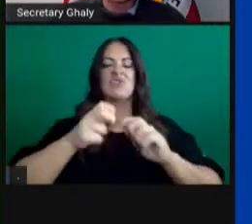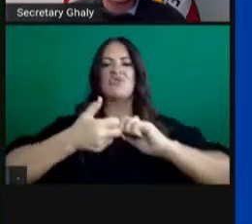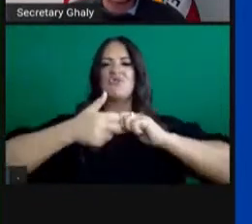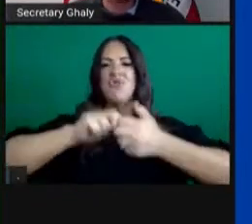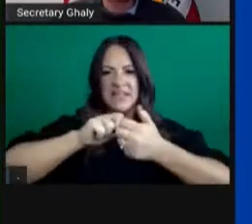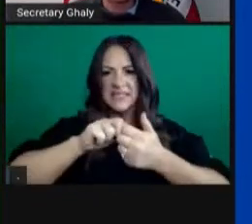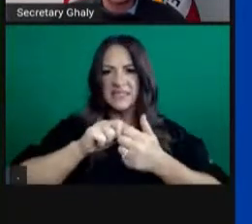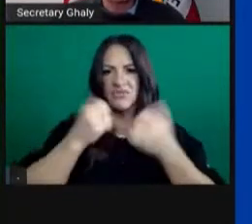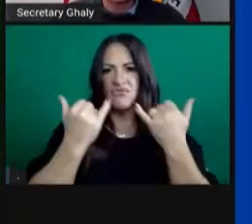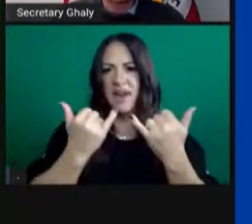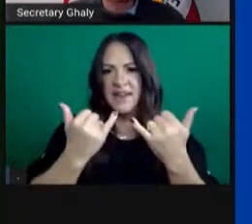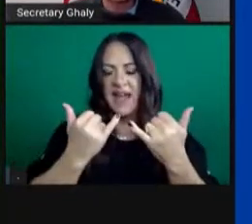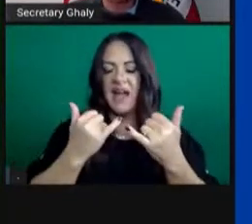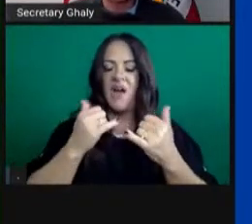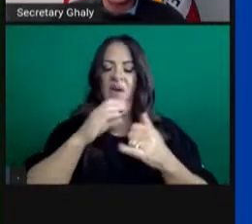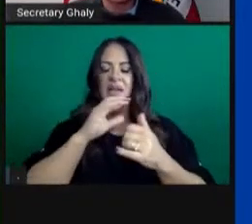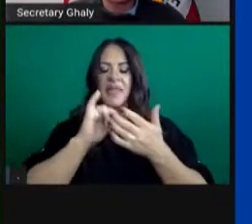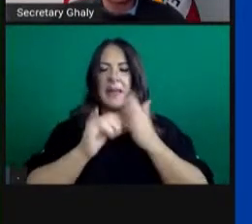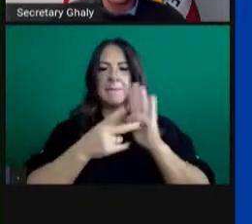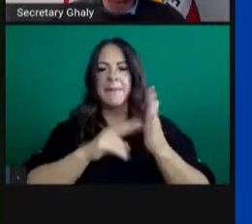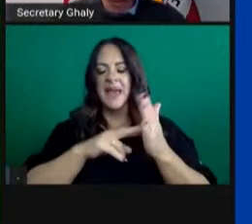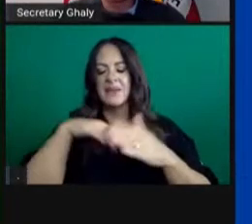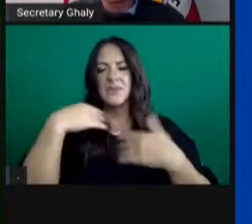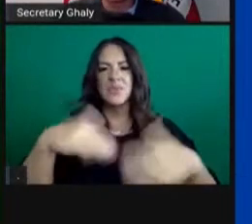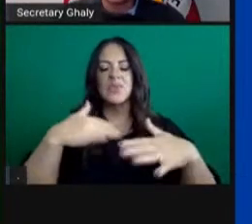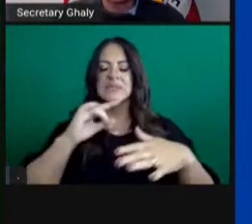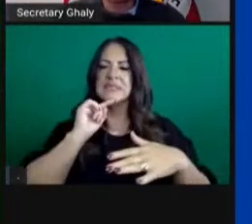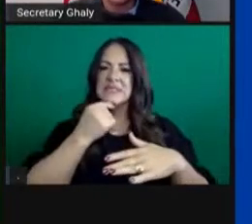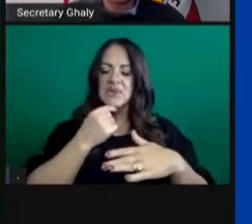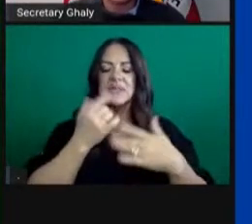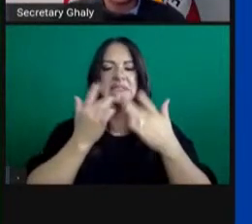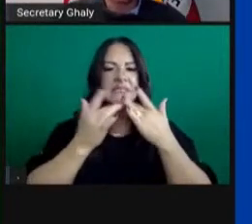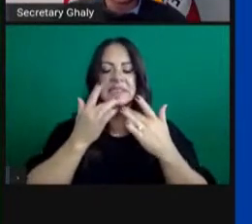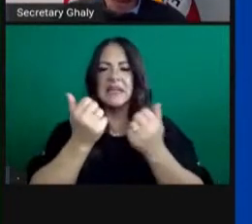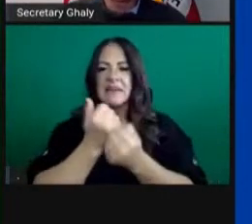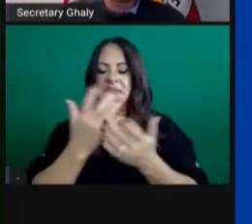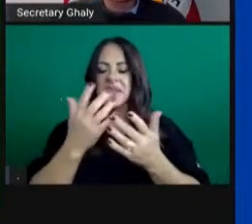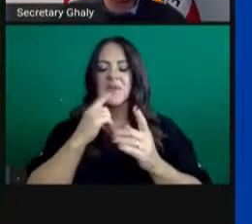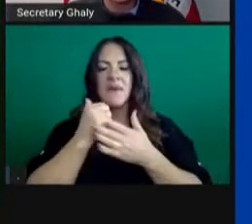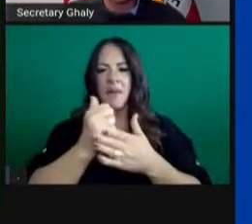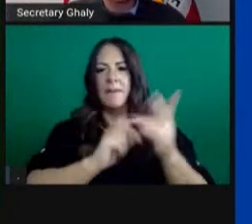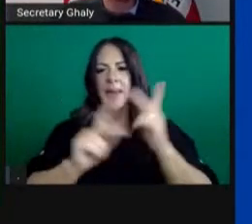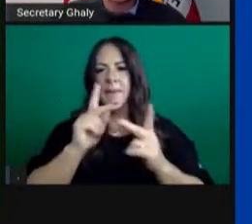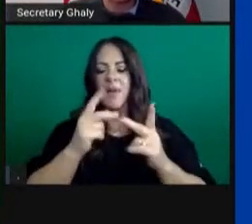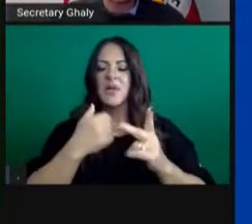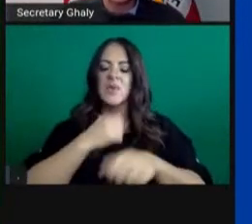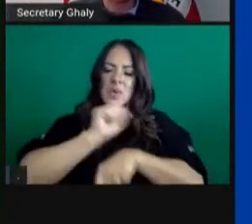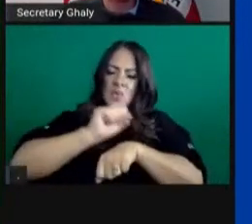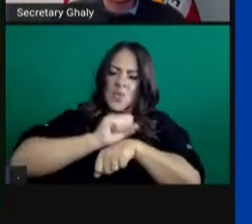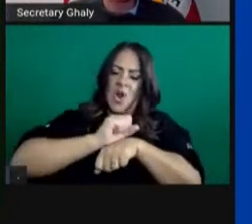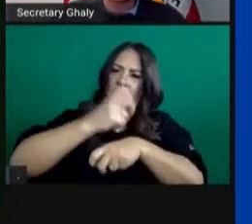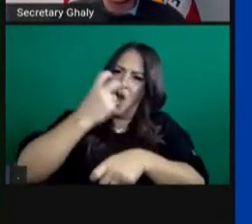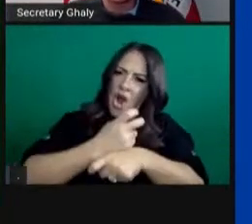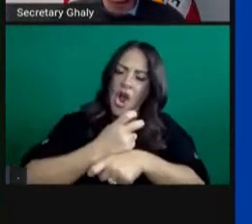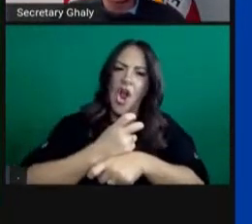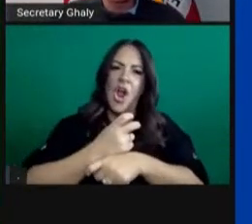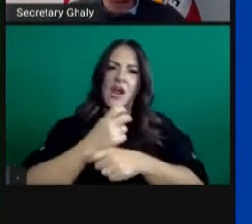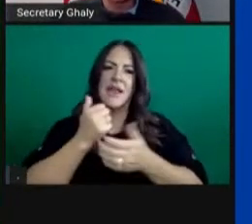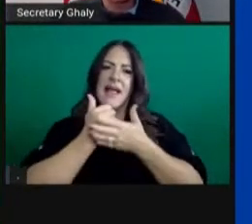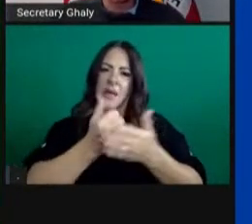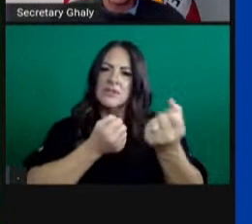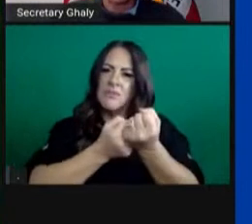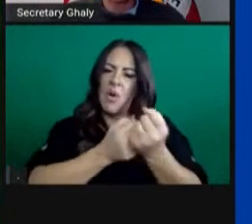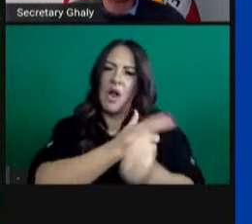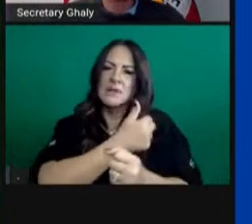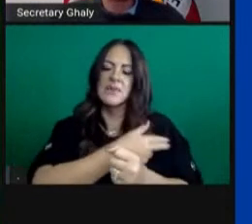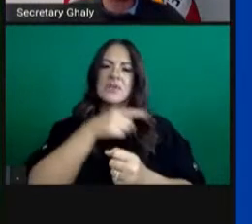every single facility providing care to COVID patients, we're working hard to make sure we can keep them out of crisis care as long